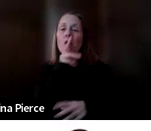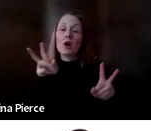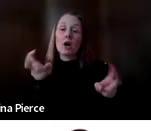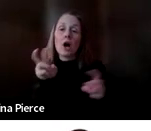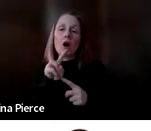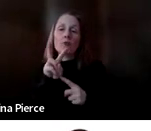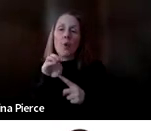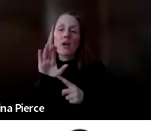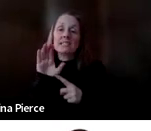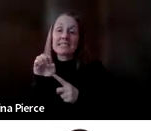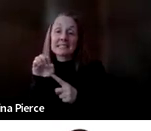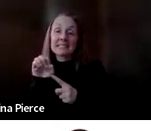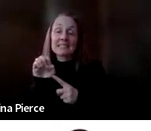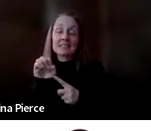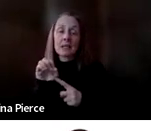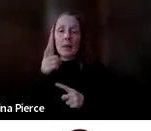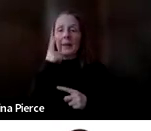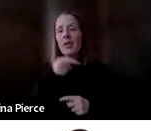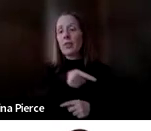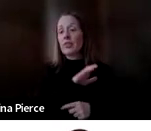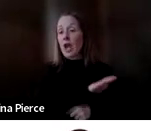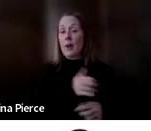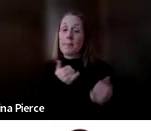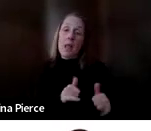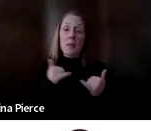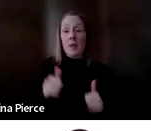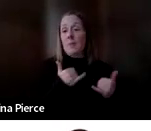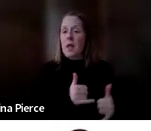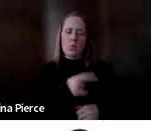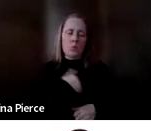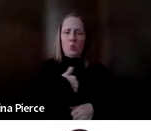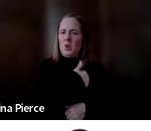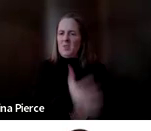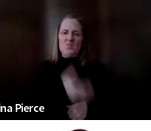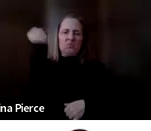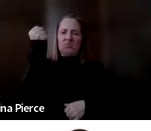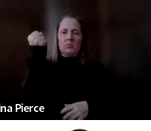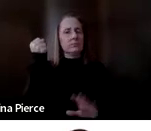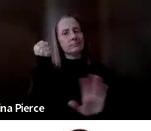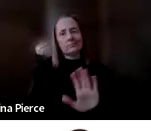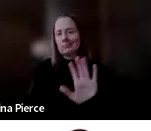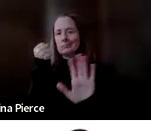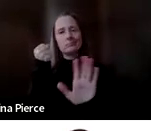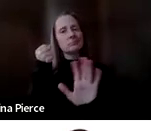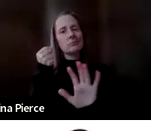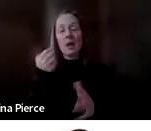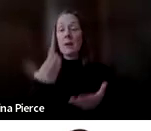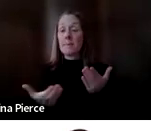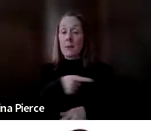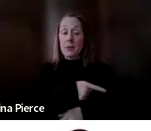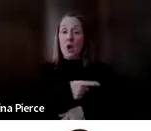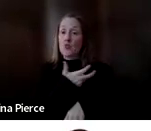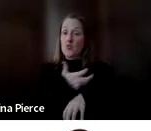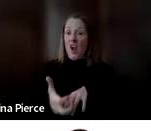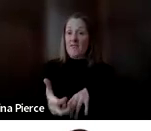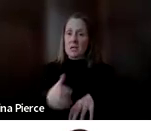you know they're just playing on it or they're you know maybe being a little rough with it or that kind of thing.